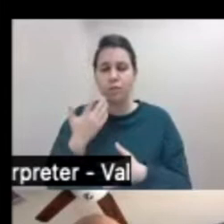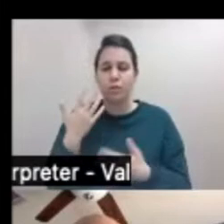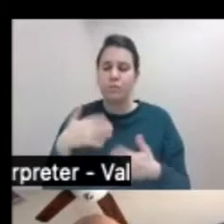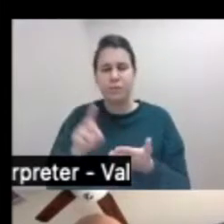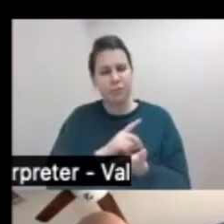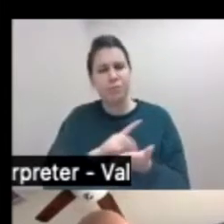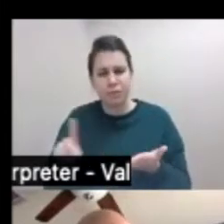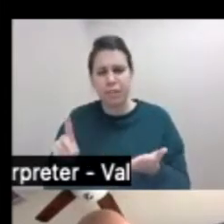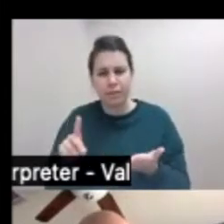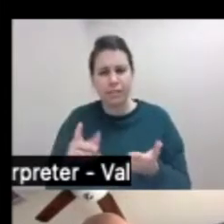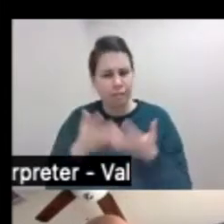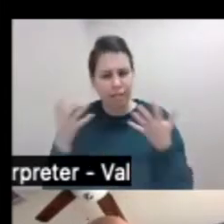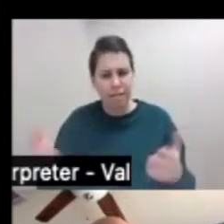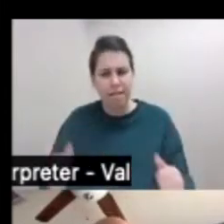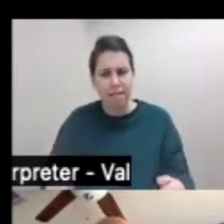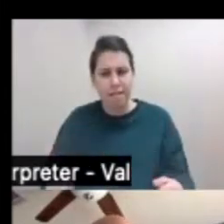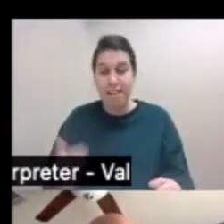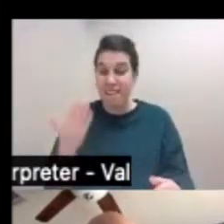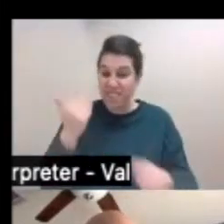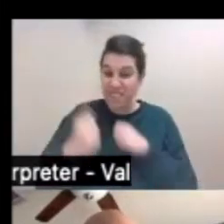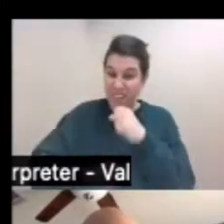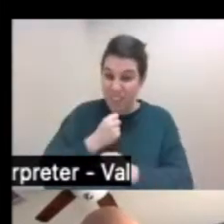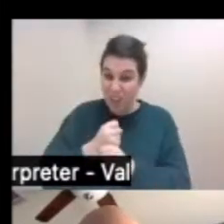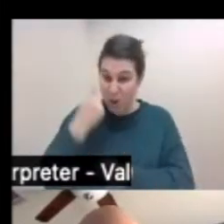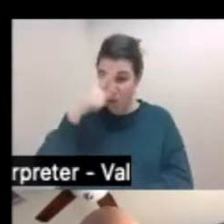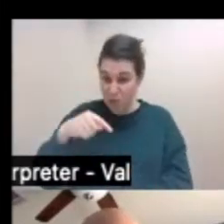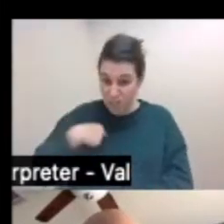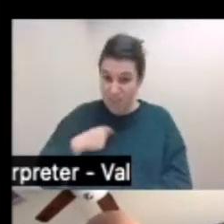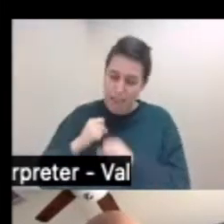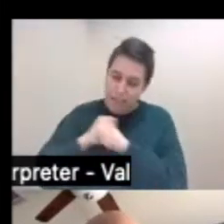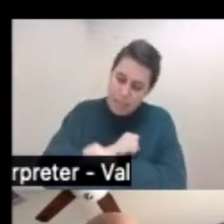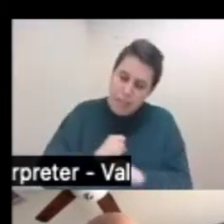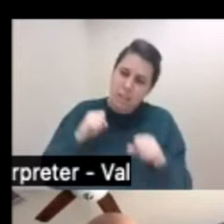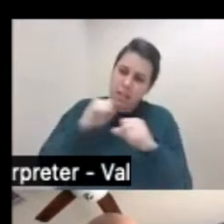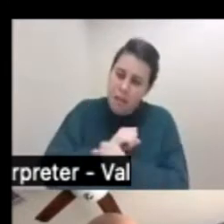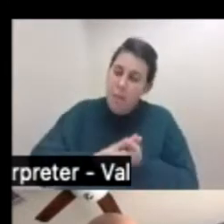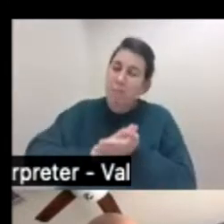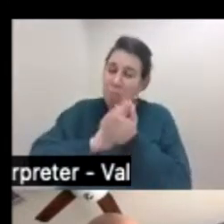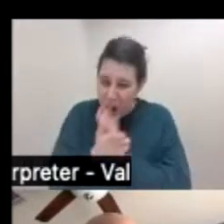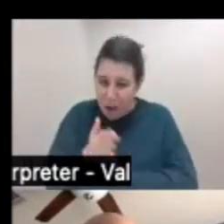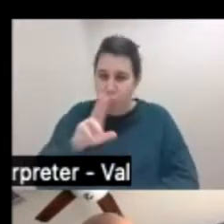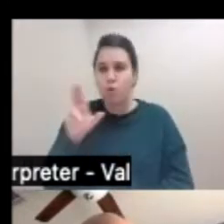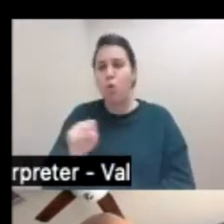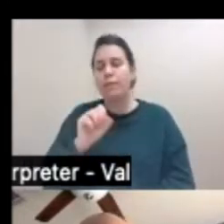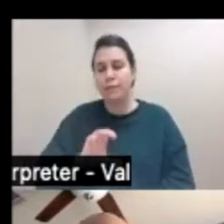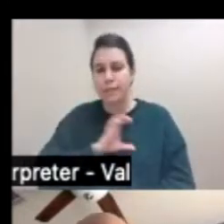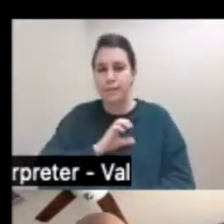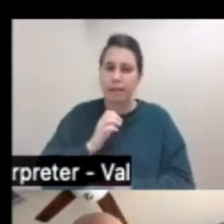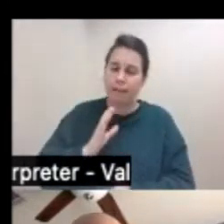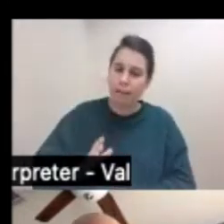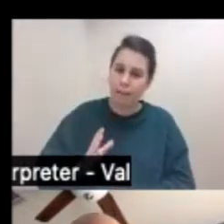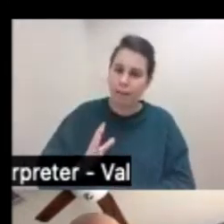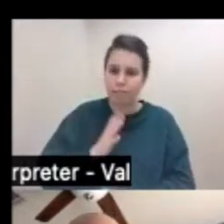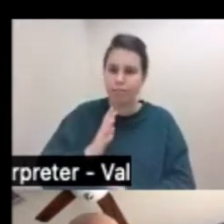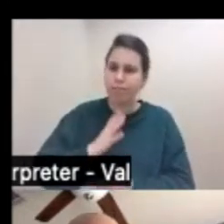It took us 15 years to become U.S. citizens, 15 years of a battle. But we finally achieved the dream.